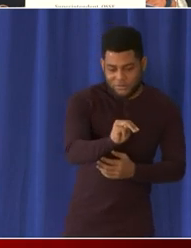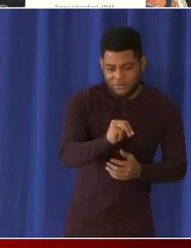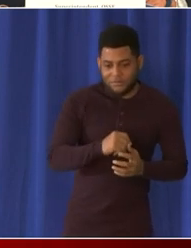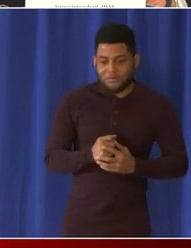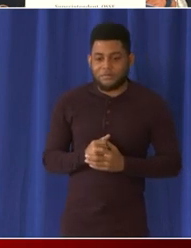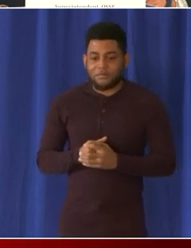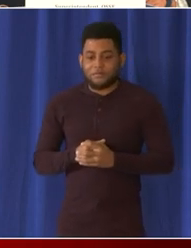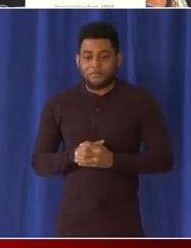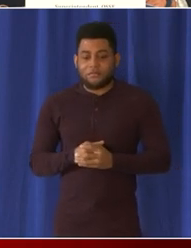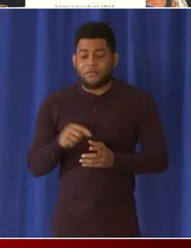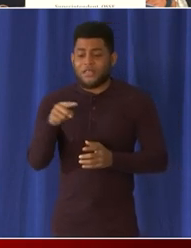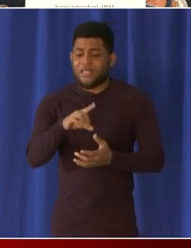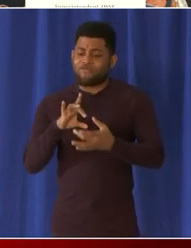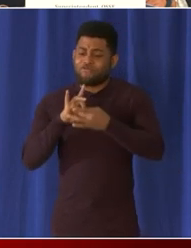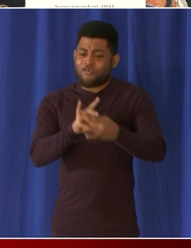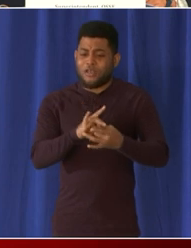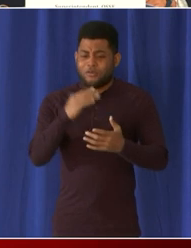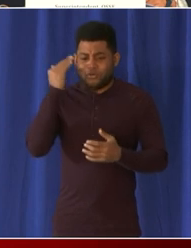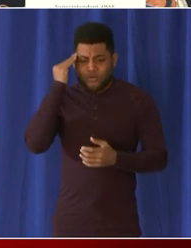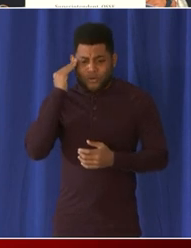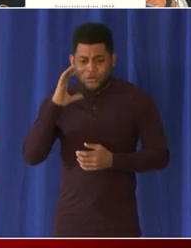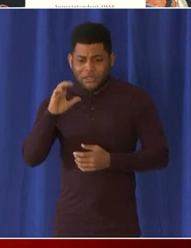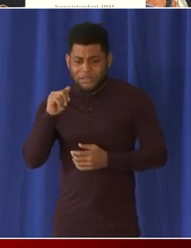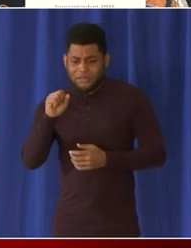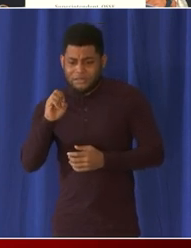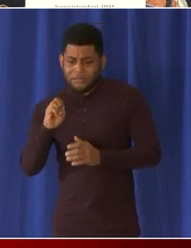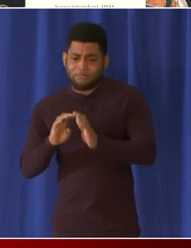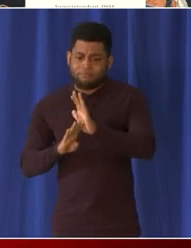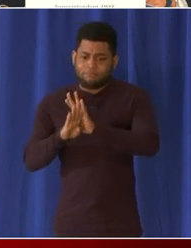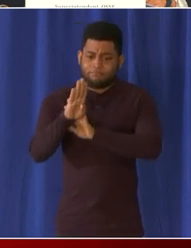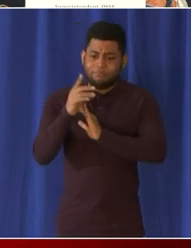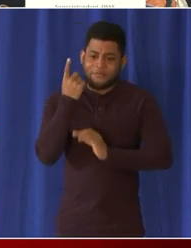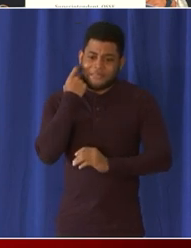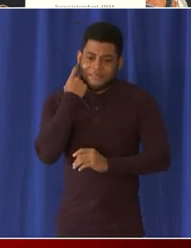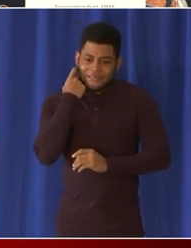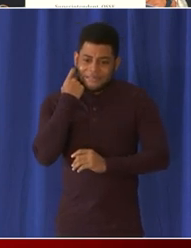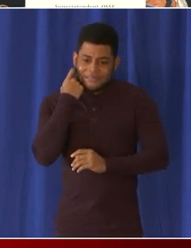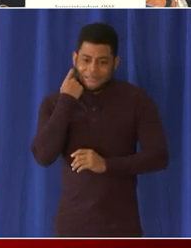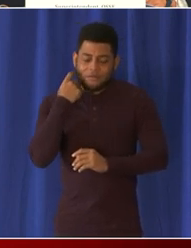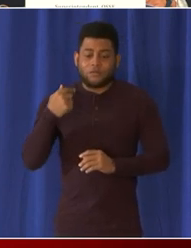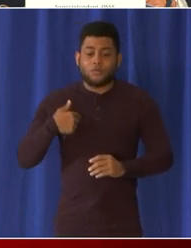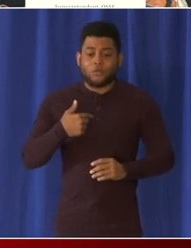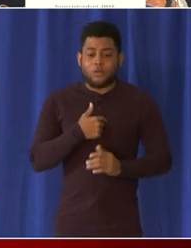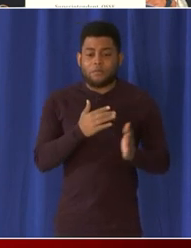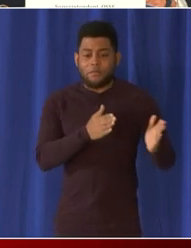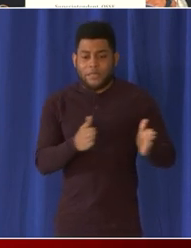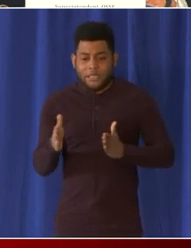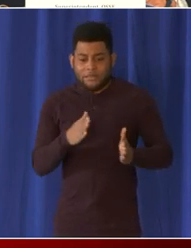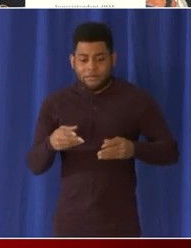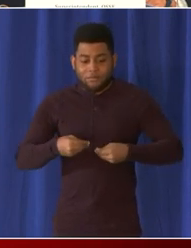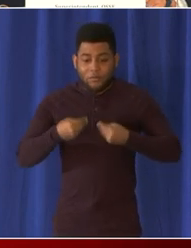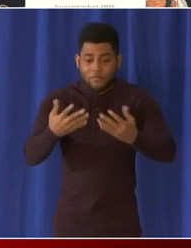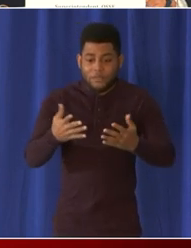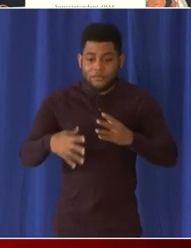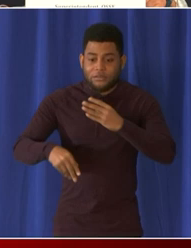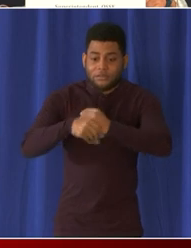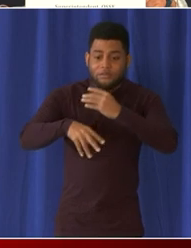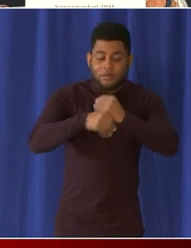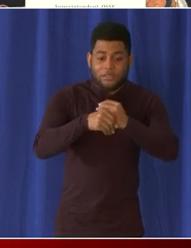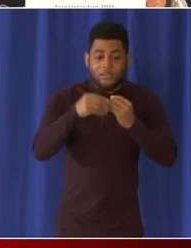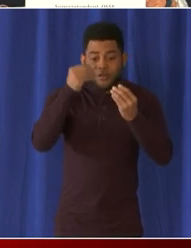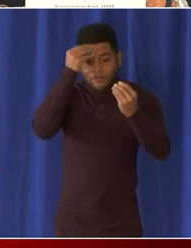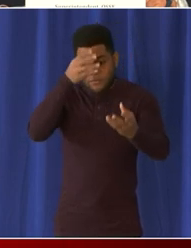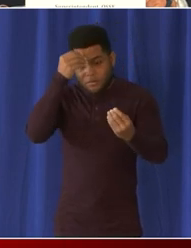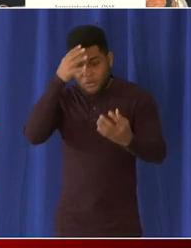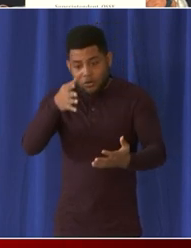surge in cases and I want to be clear that DCPS will be issuing guidance on that program this week along with public